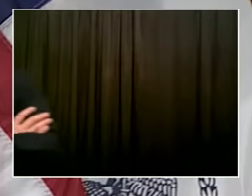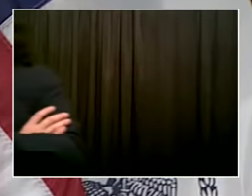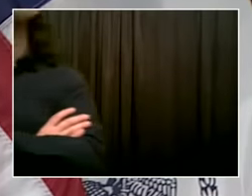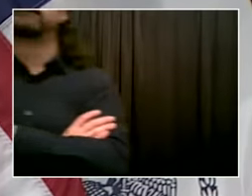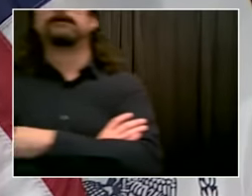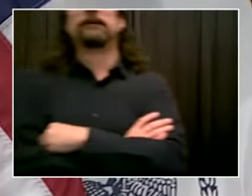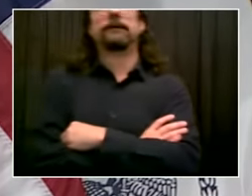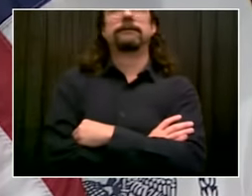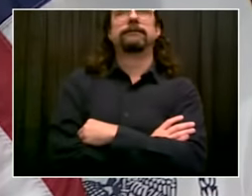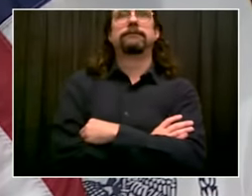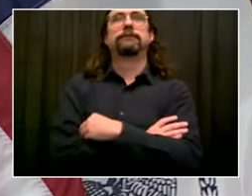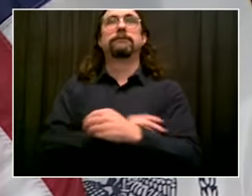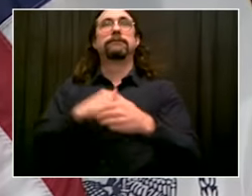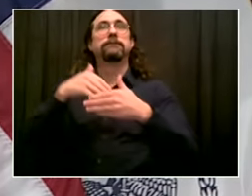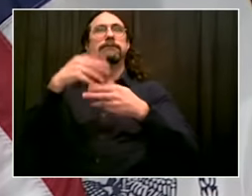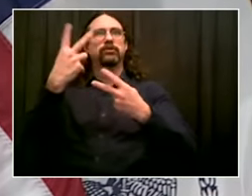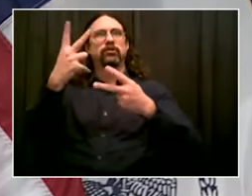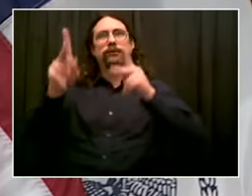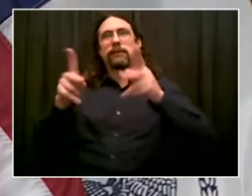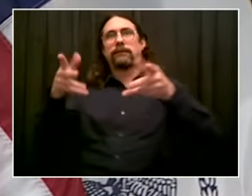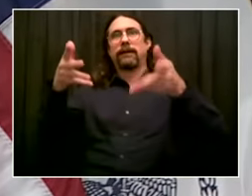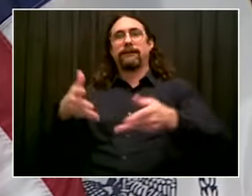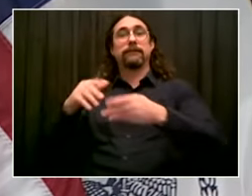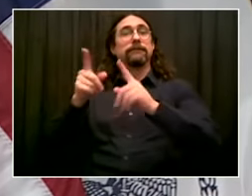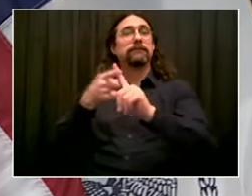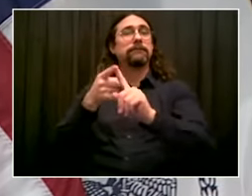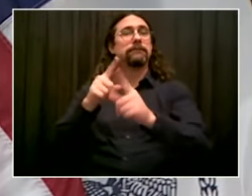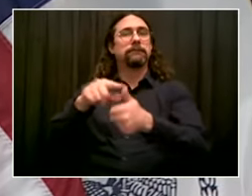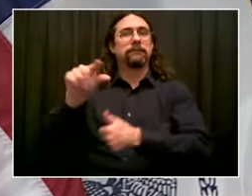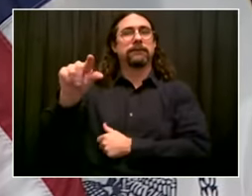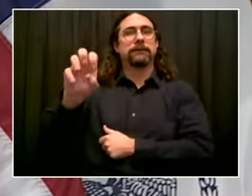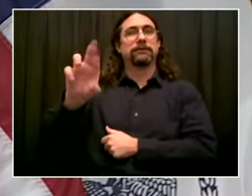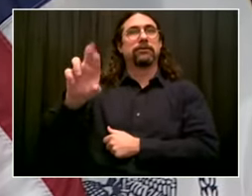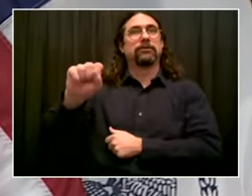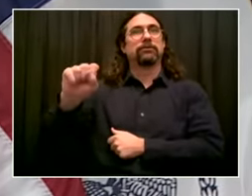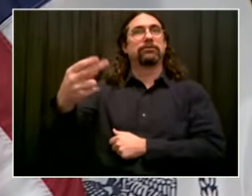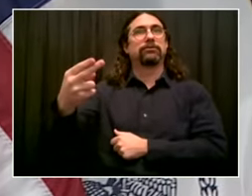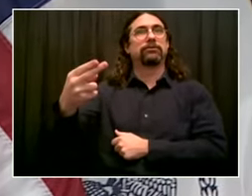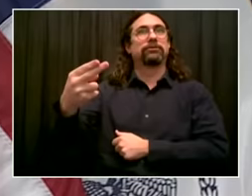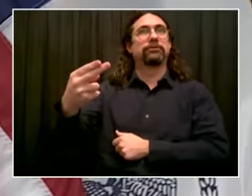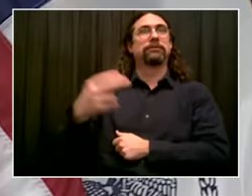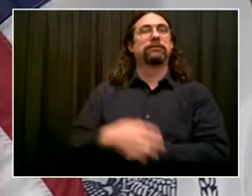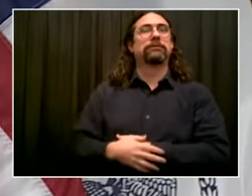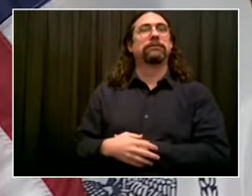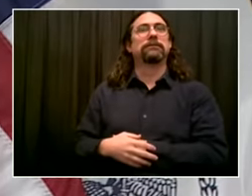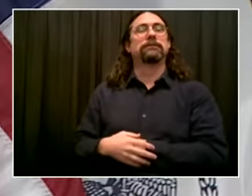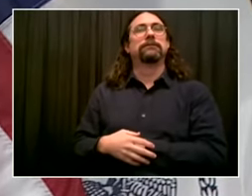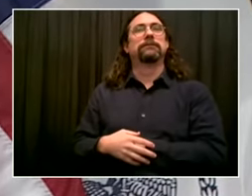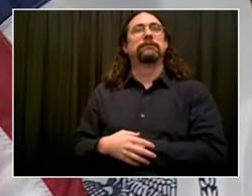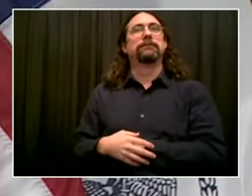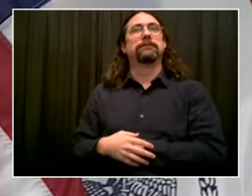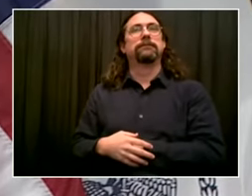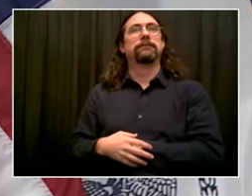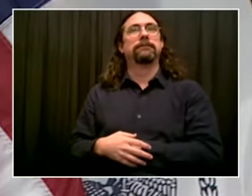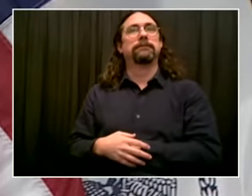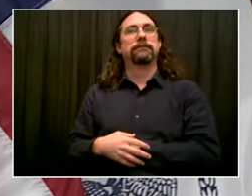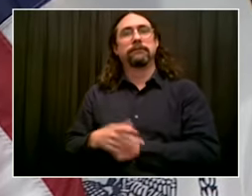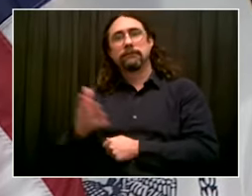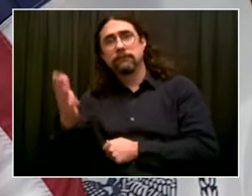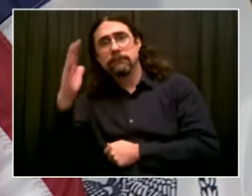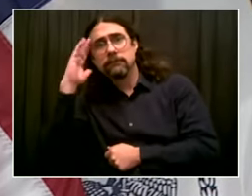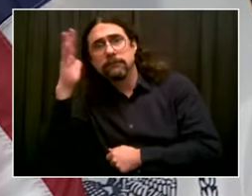Well, hi, Gersh. I appreciate you taking the call. You came in a little choppy there, Gersh. Can you hear us okay?